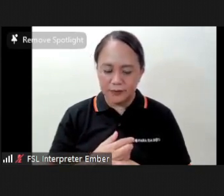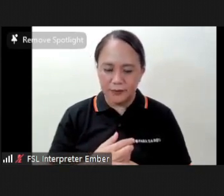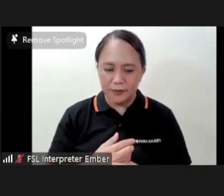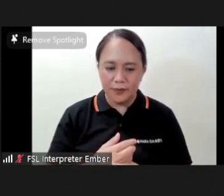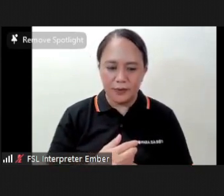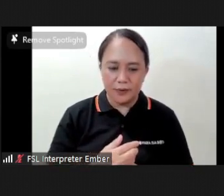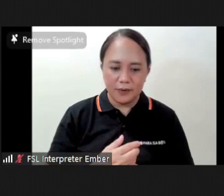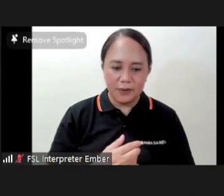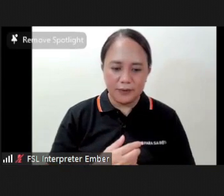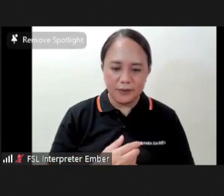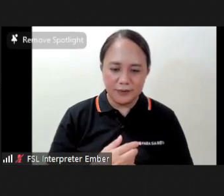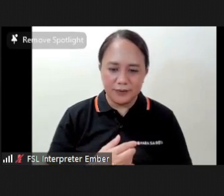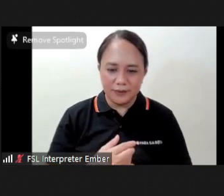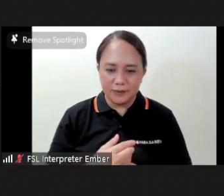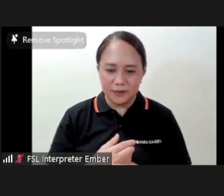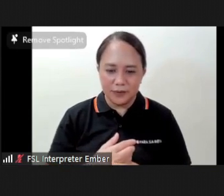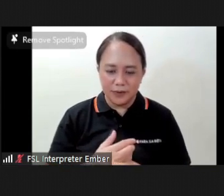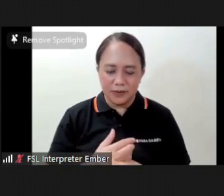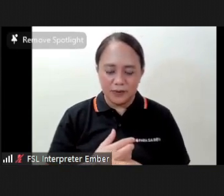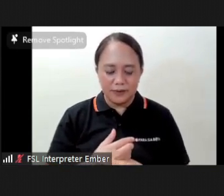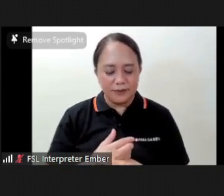and whenever you're ready